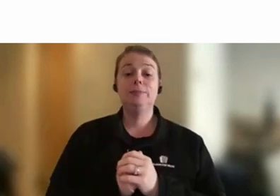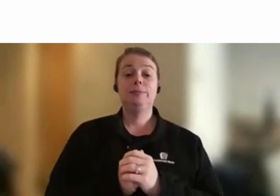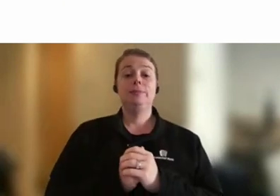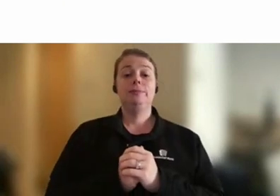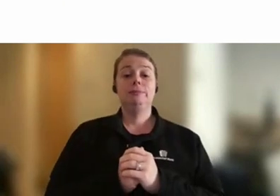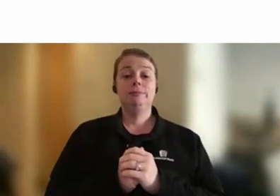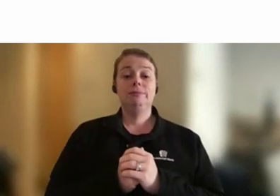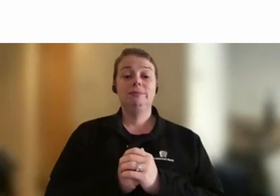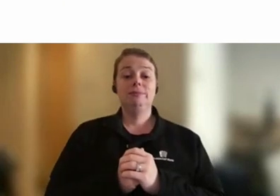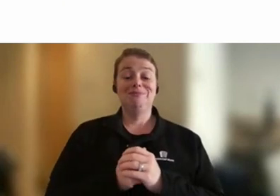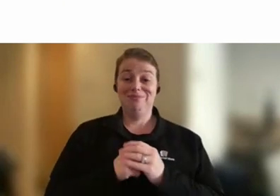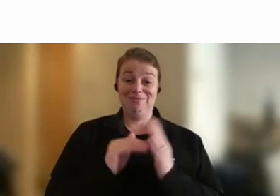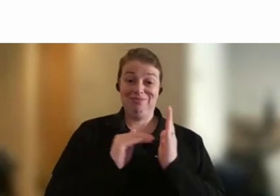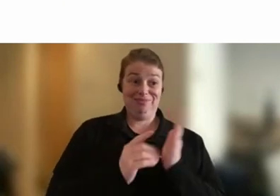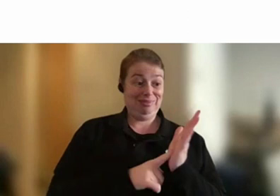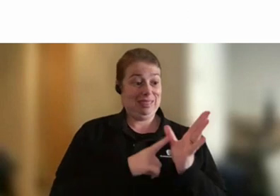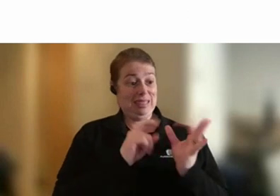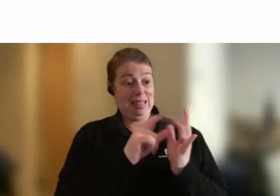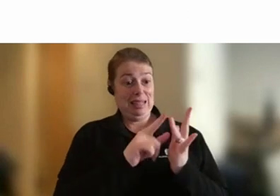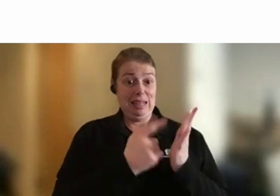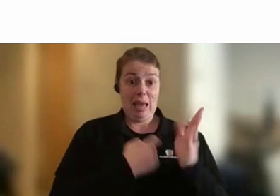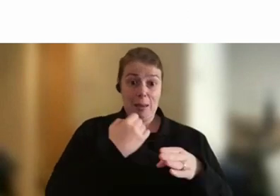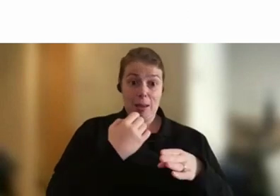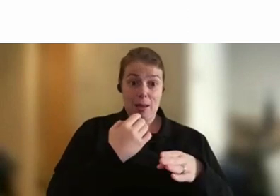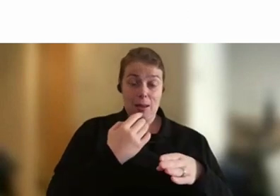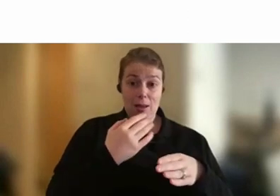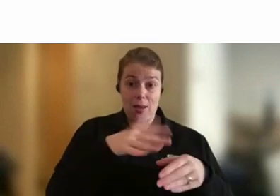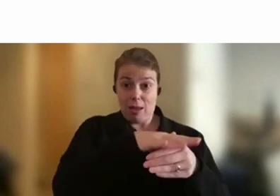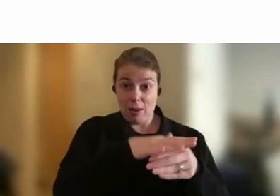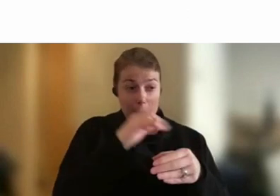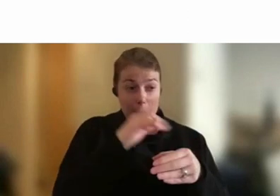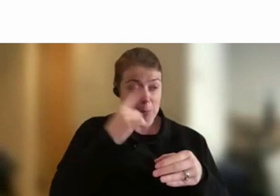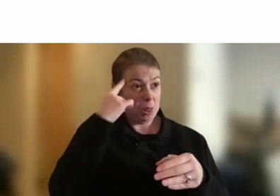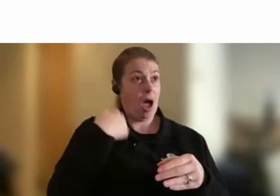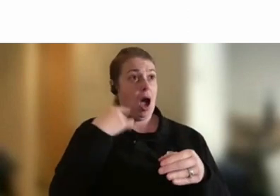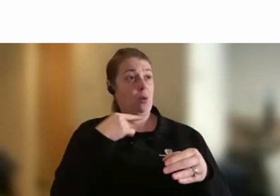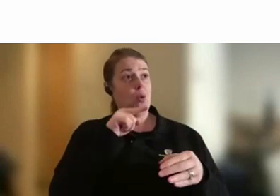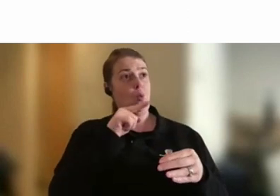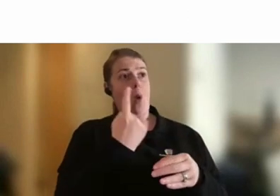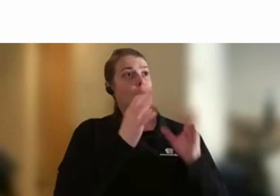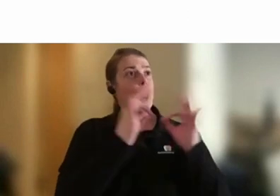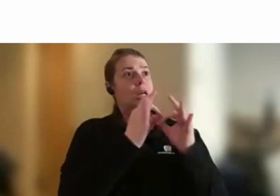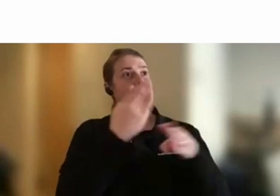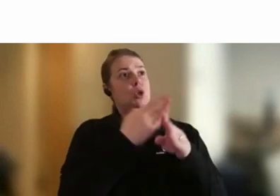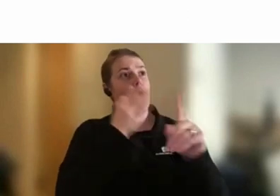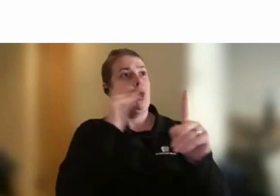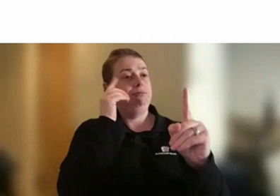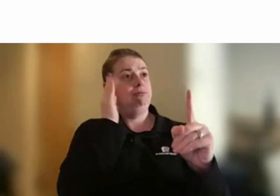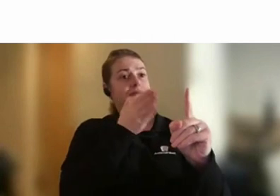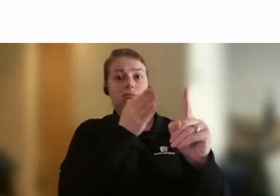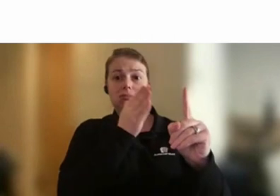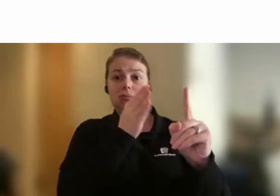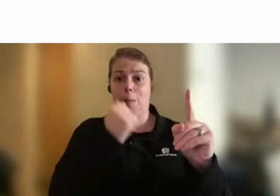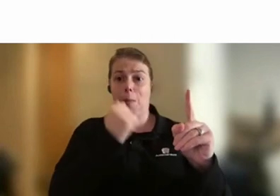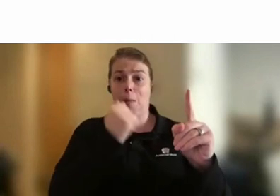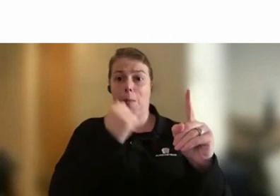a labour market these days where people think they're going to work for one organisation their whole lives. And so I do want to say I